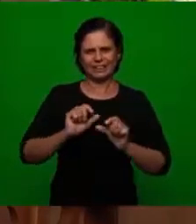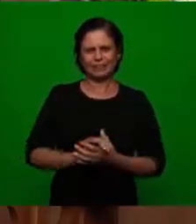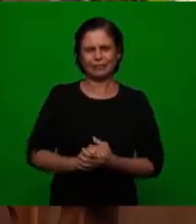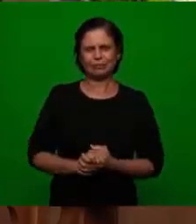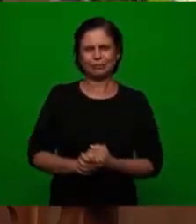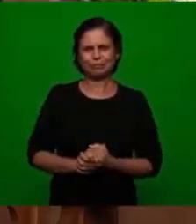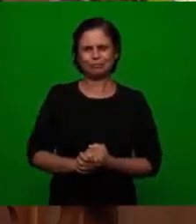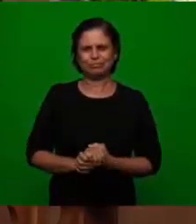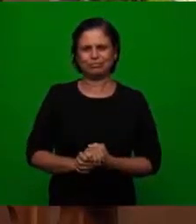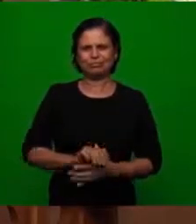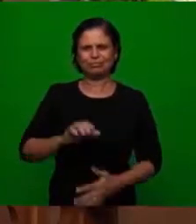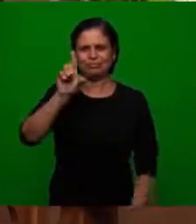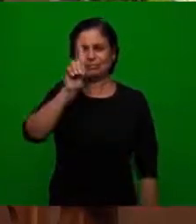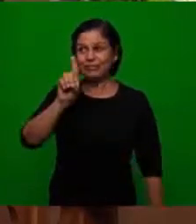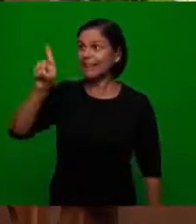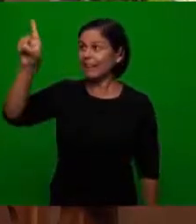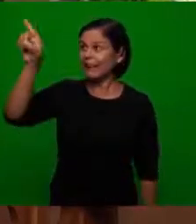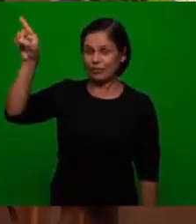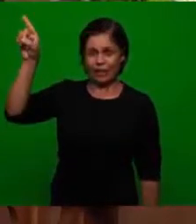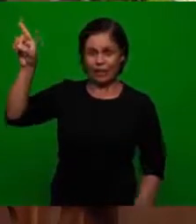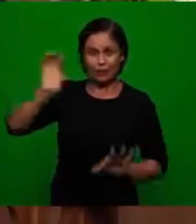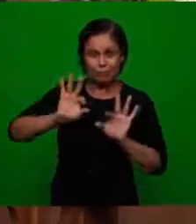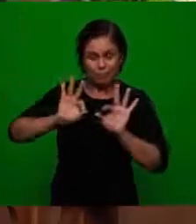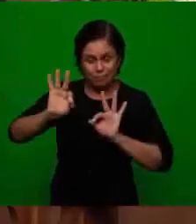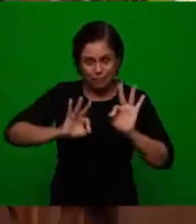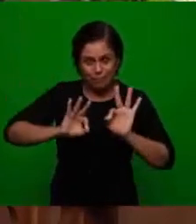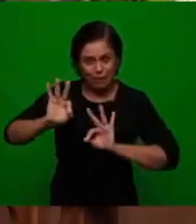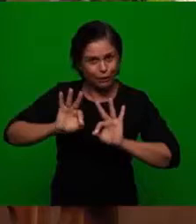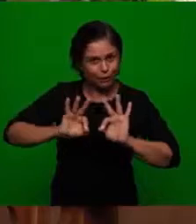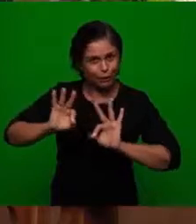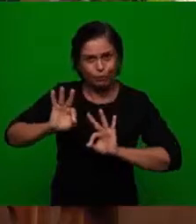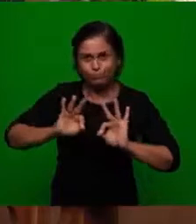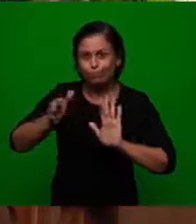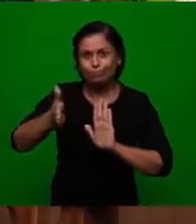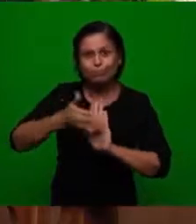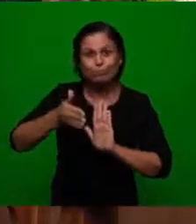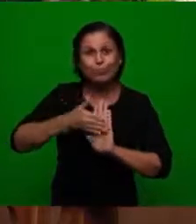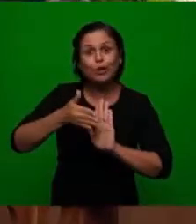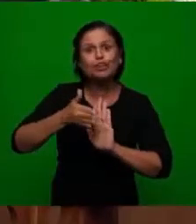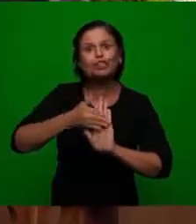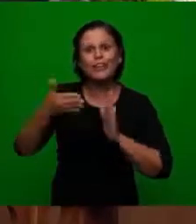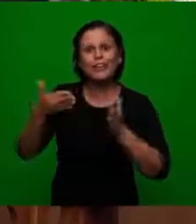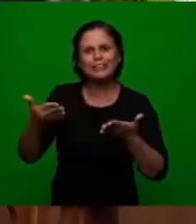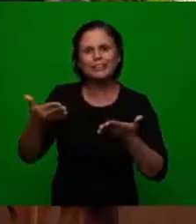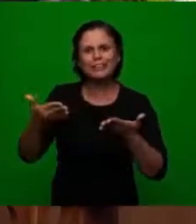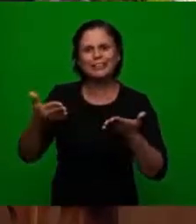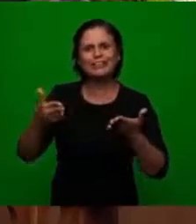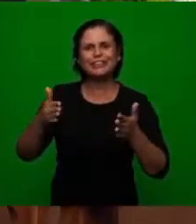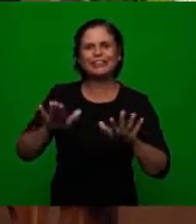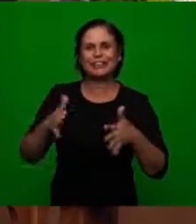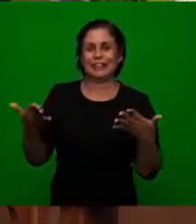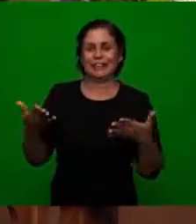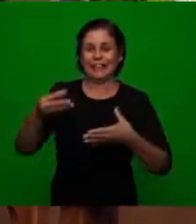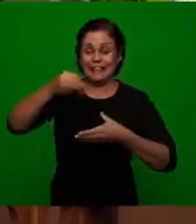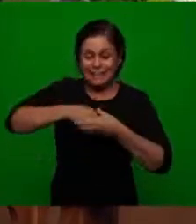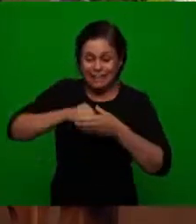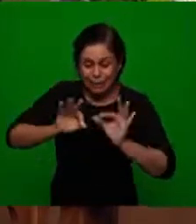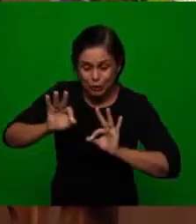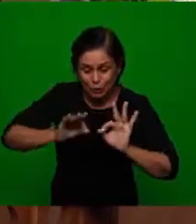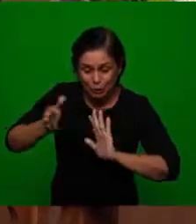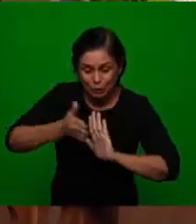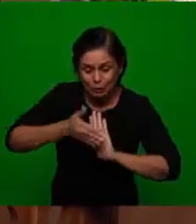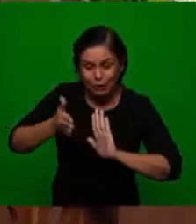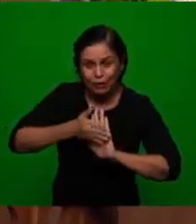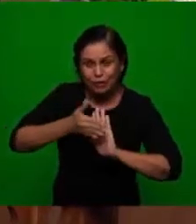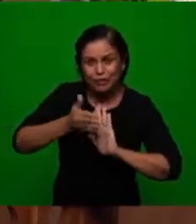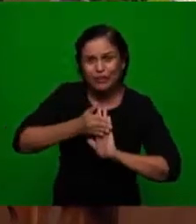that the Lord prepared a project for men. And in this project, the